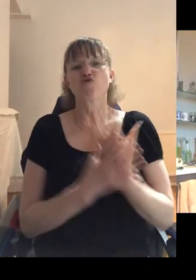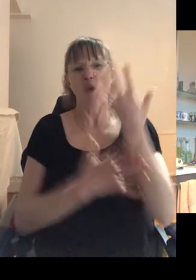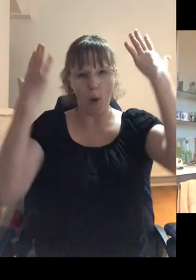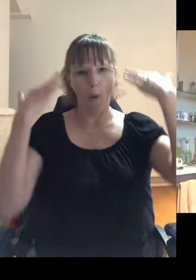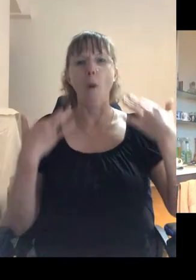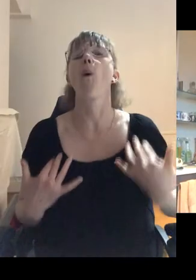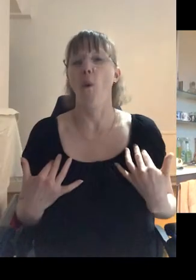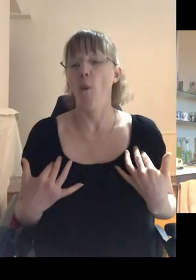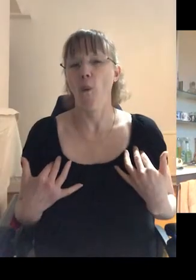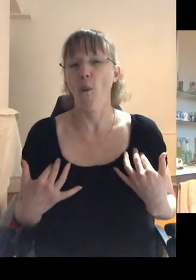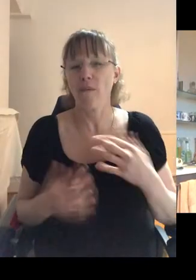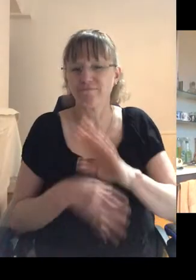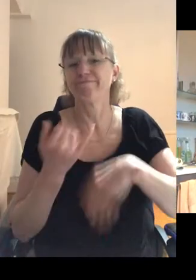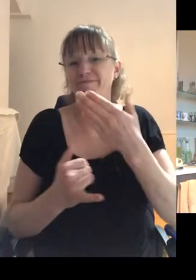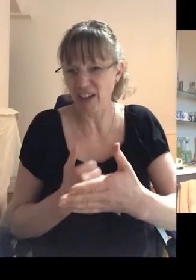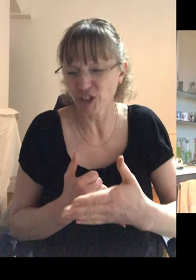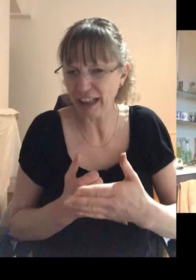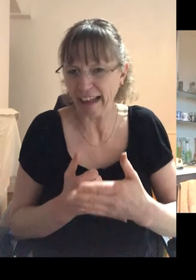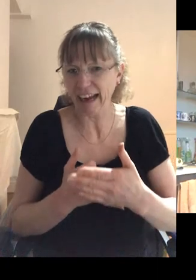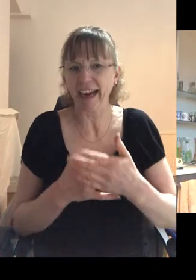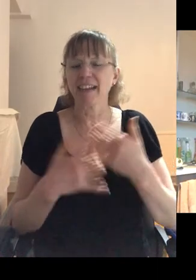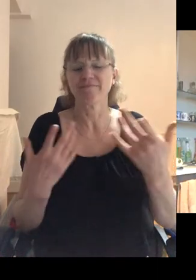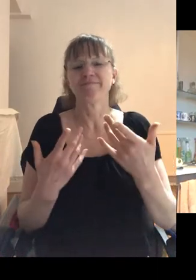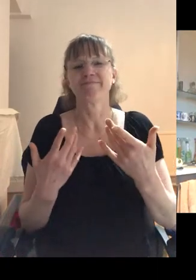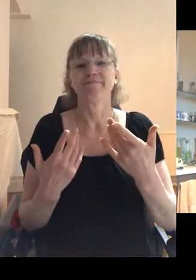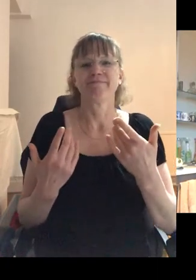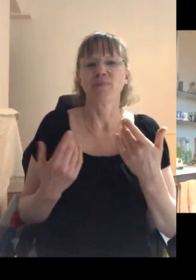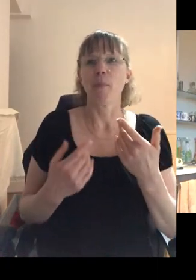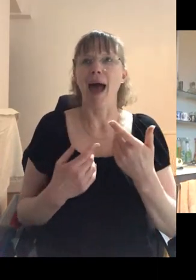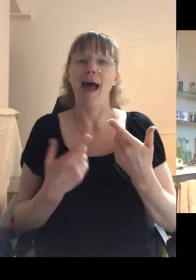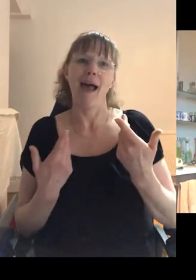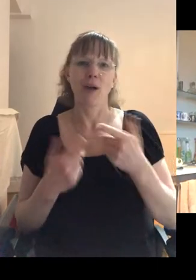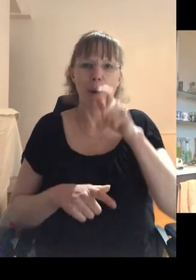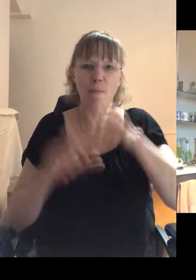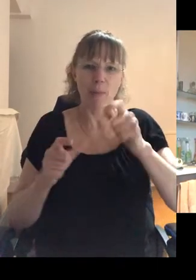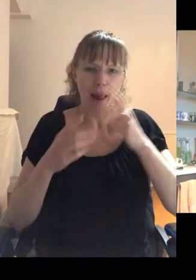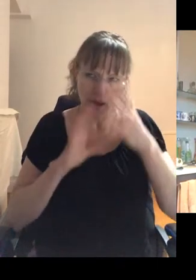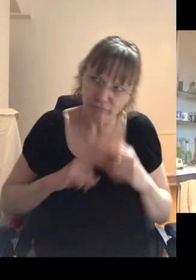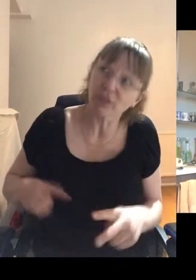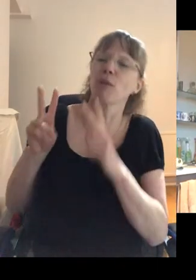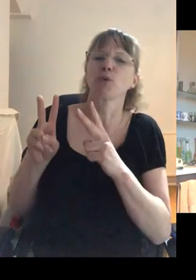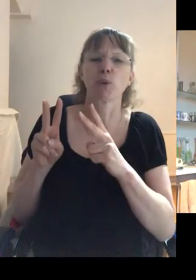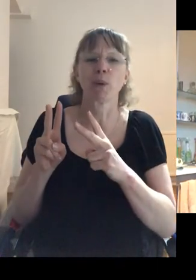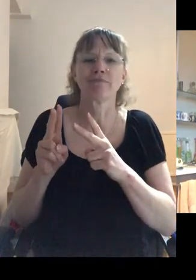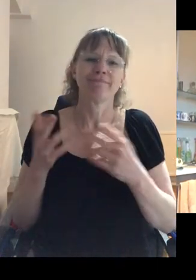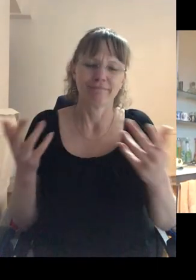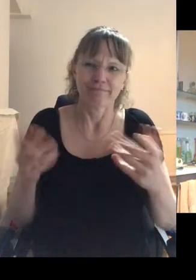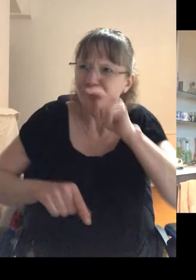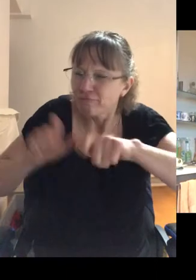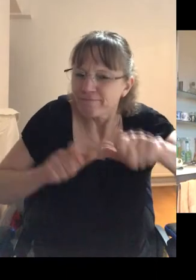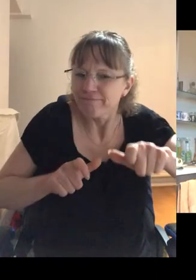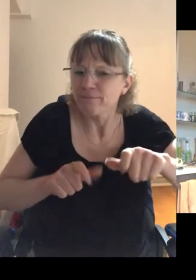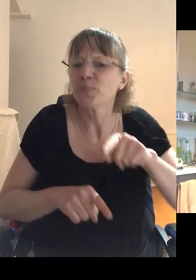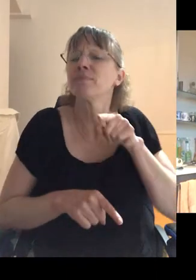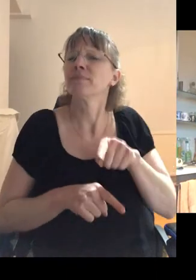Susie and the Banshees slash Pete Burns, Dead or Alive look. They were my icons. And did you have parties like the ones in It's a Sin?